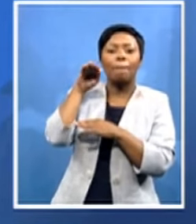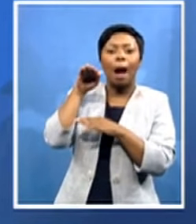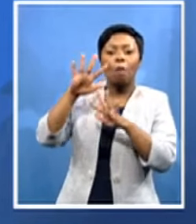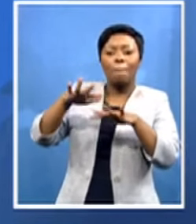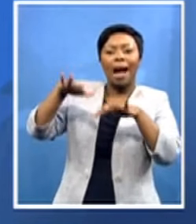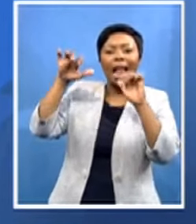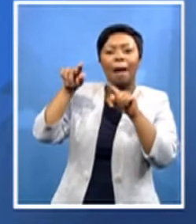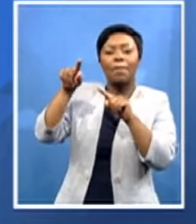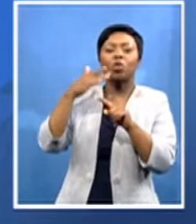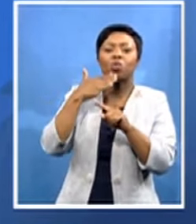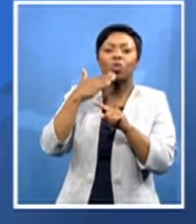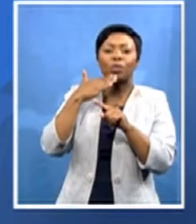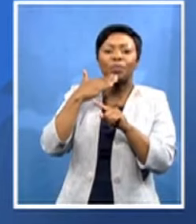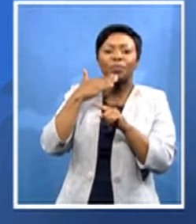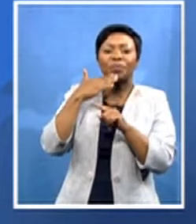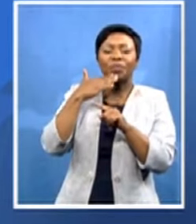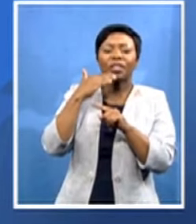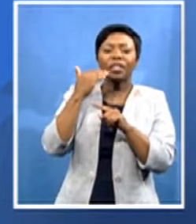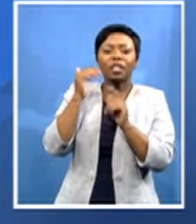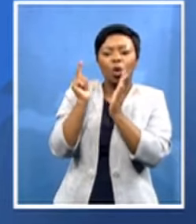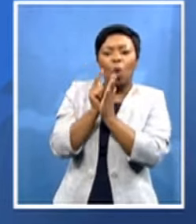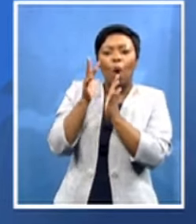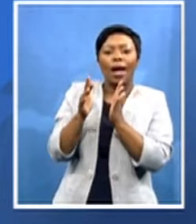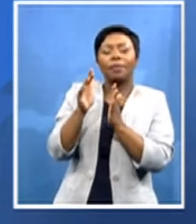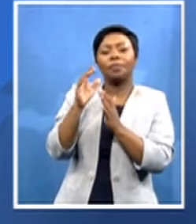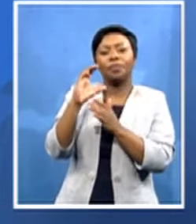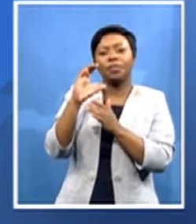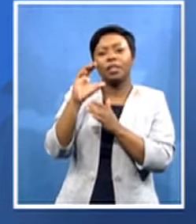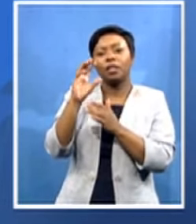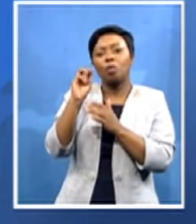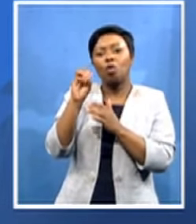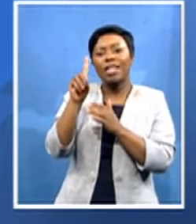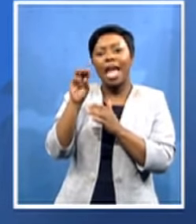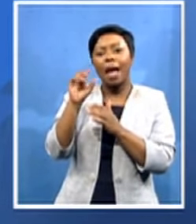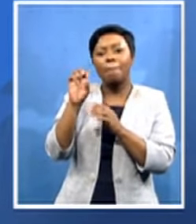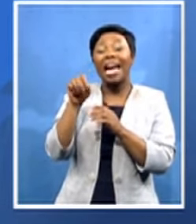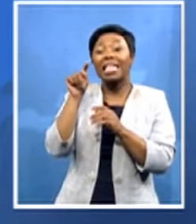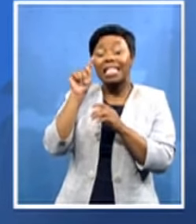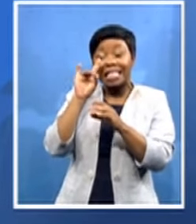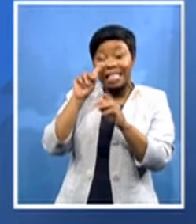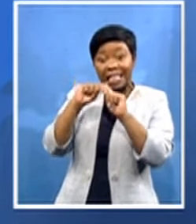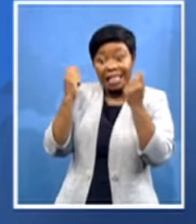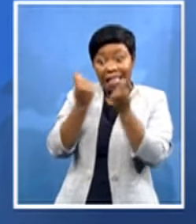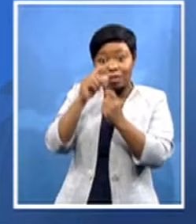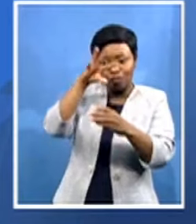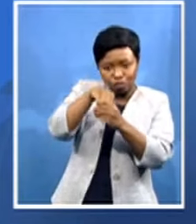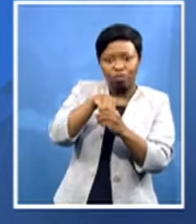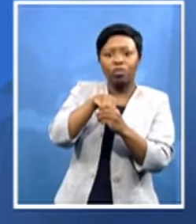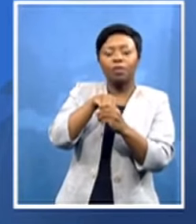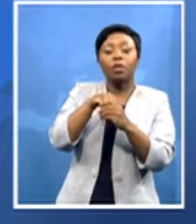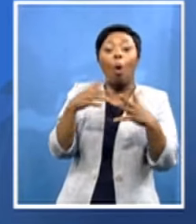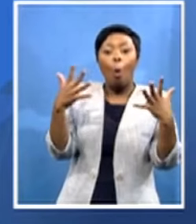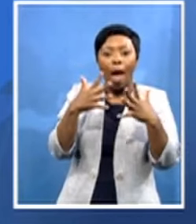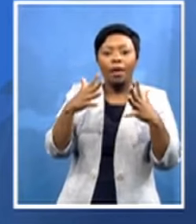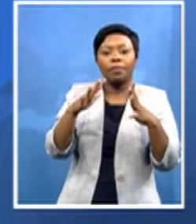mudenda who is also part of the teams that are going across the continent and the lobbying for